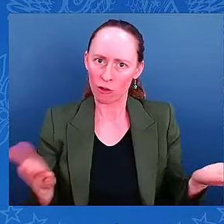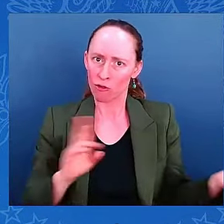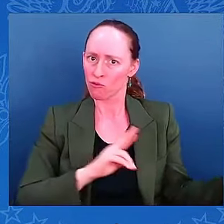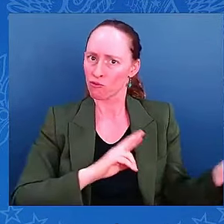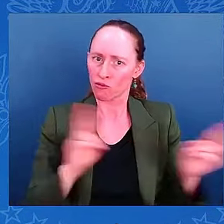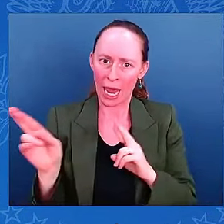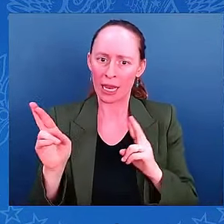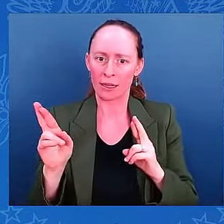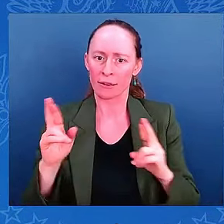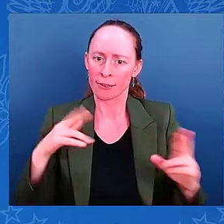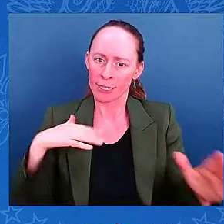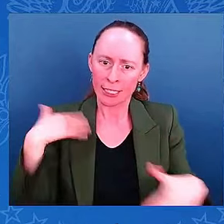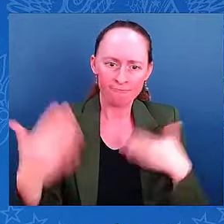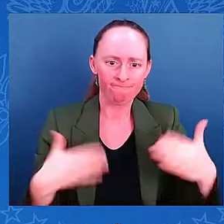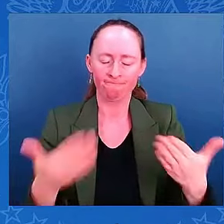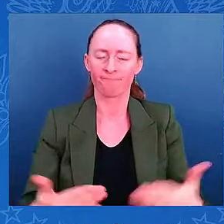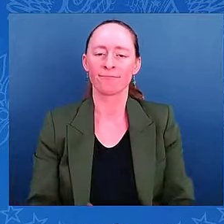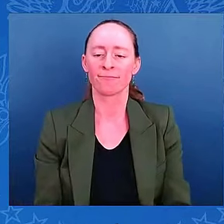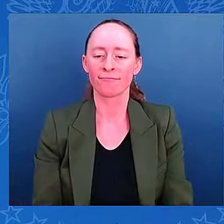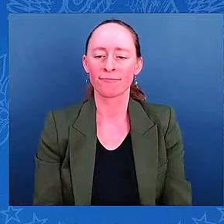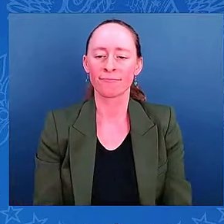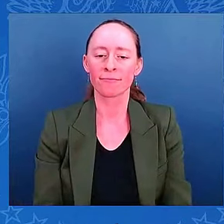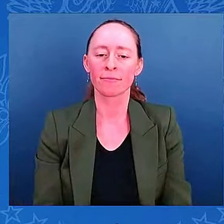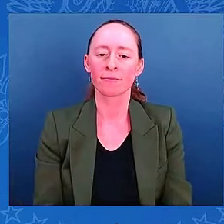Hey, Ali, Mr. Secretary.